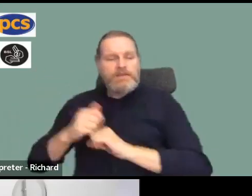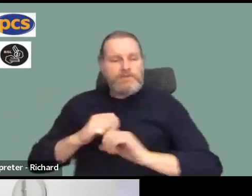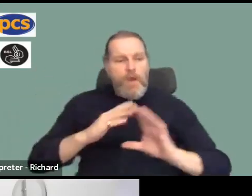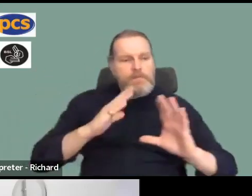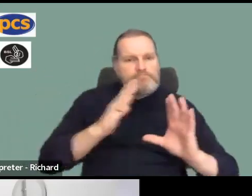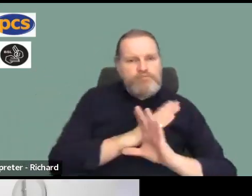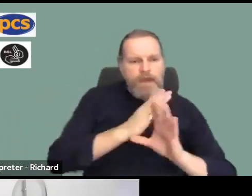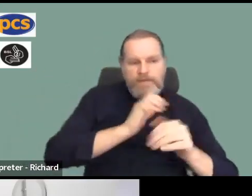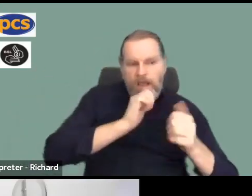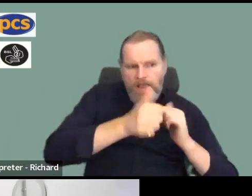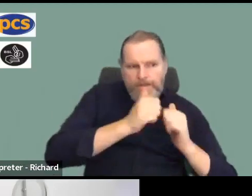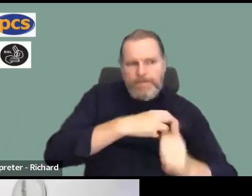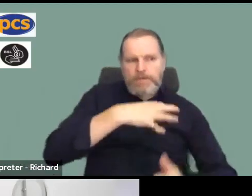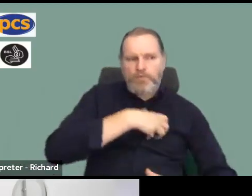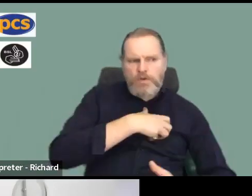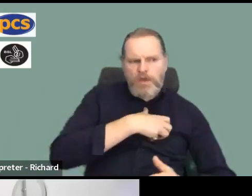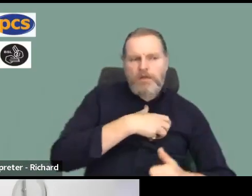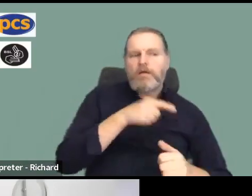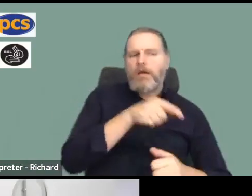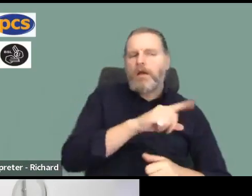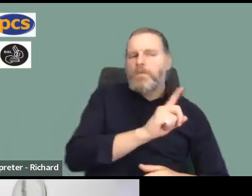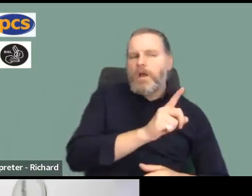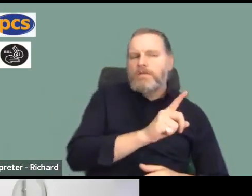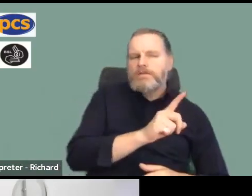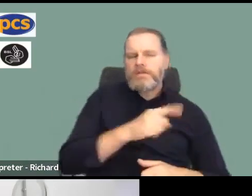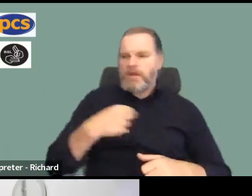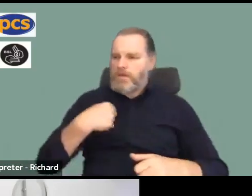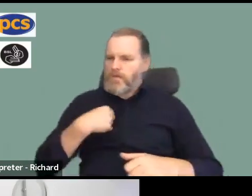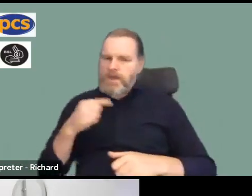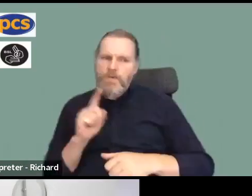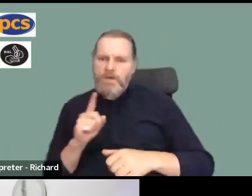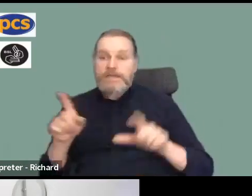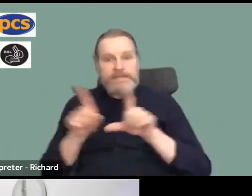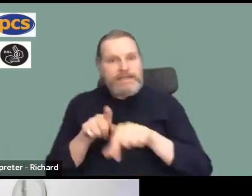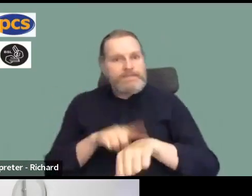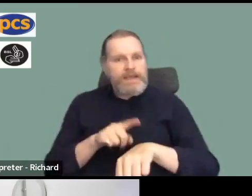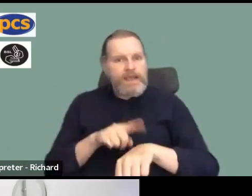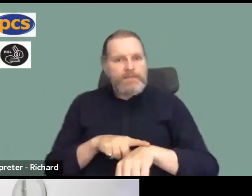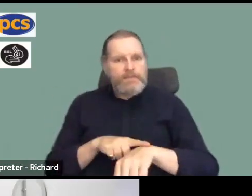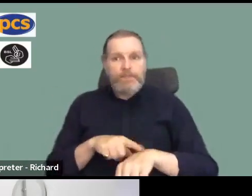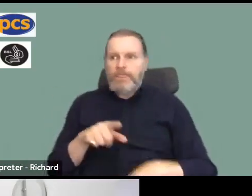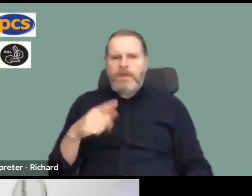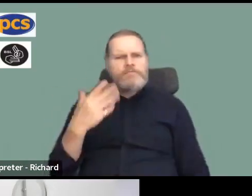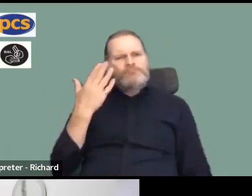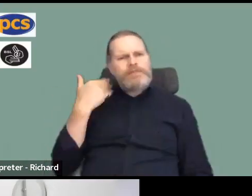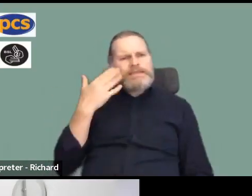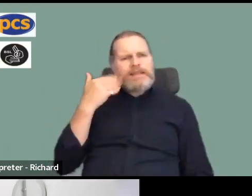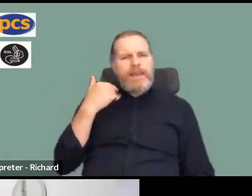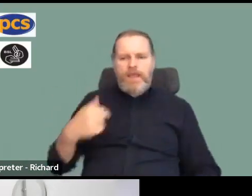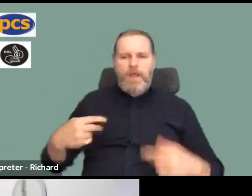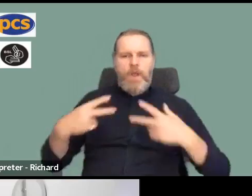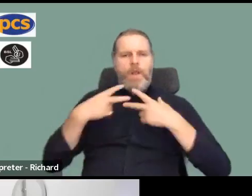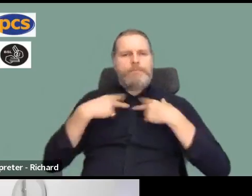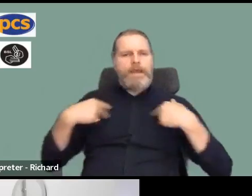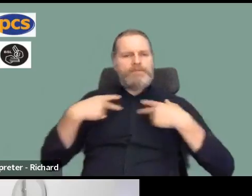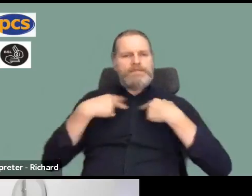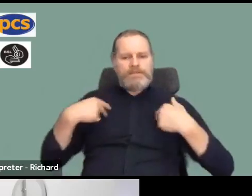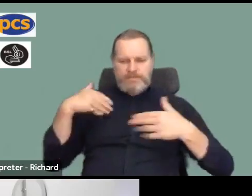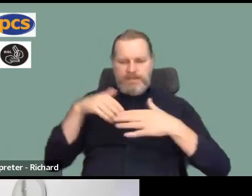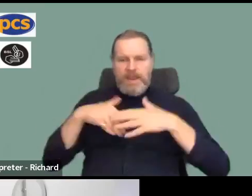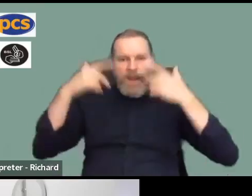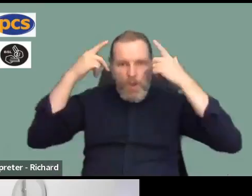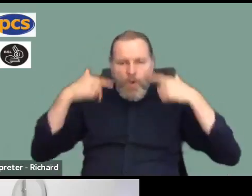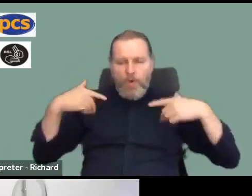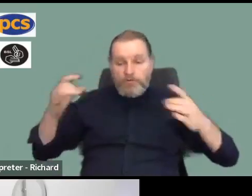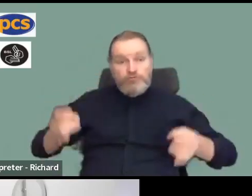whether there could be some coordination in the transport sector. In the justice sector, for example, barristers are on strike at the moment. And so we are talking to them